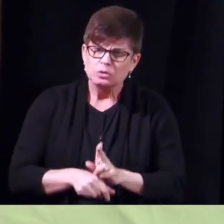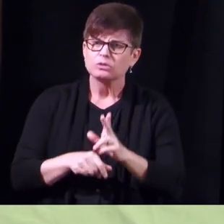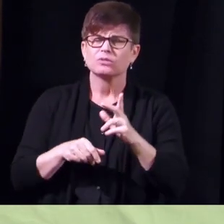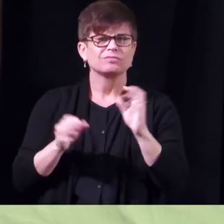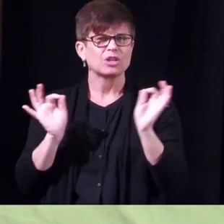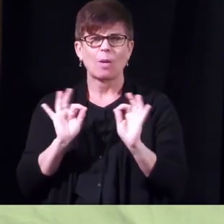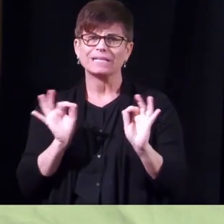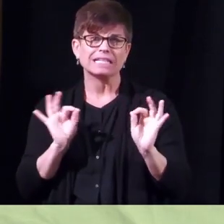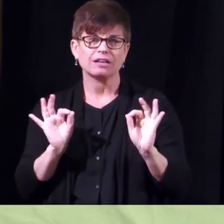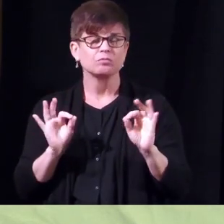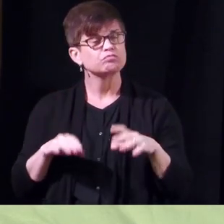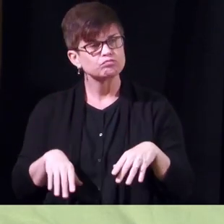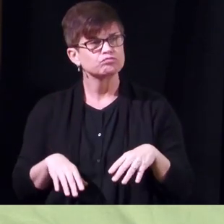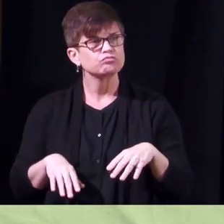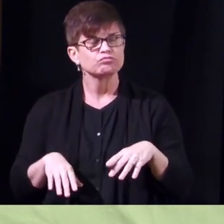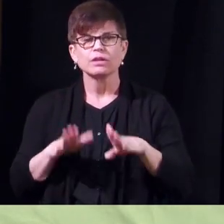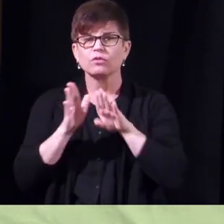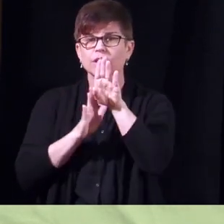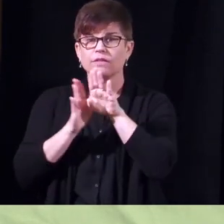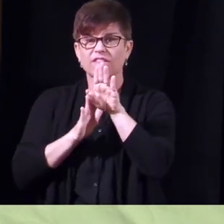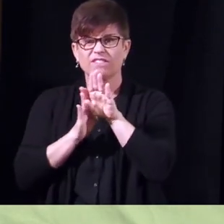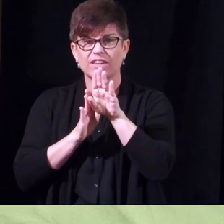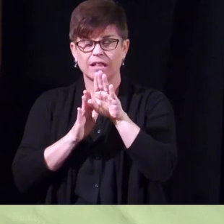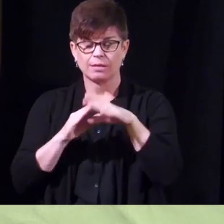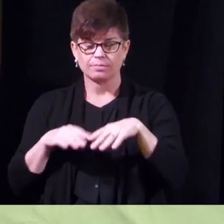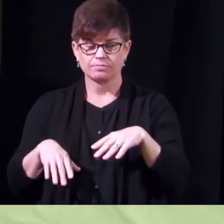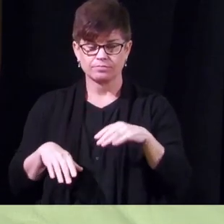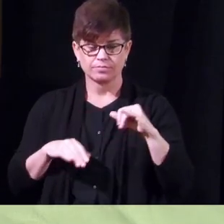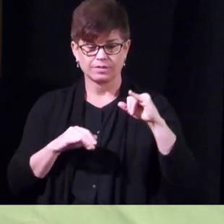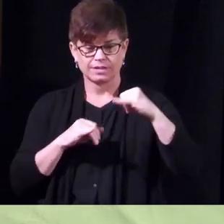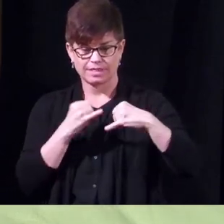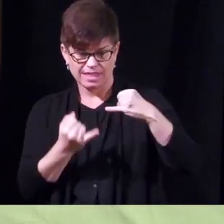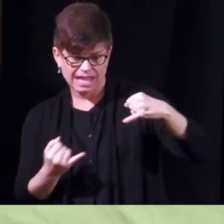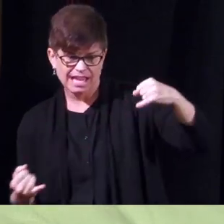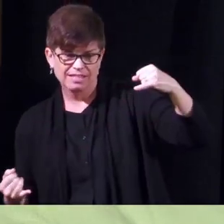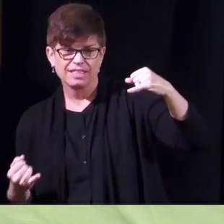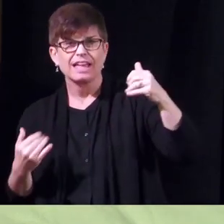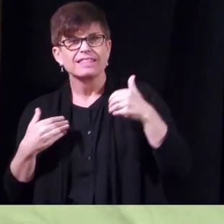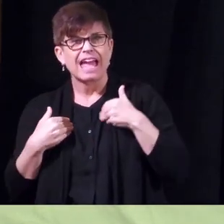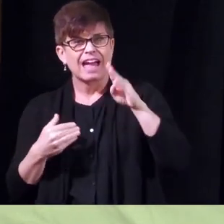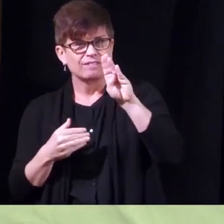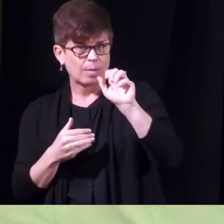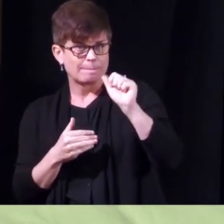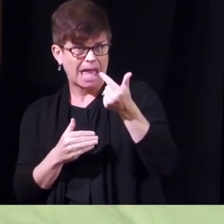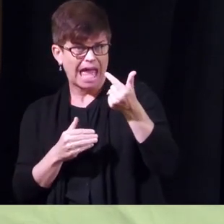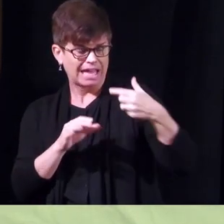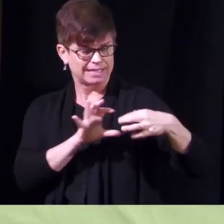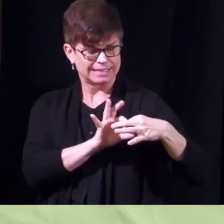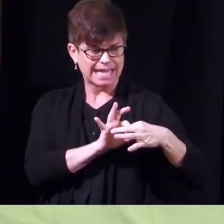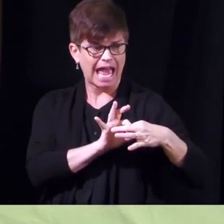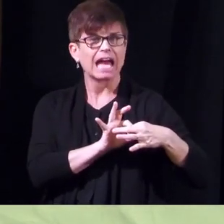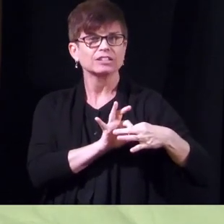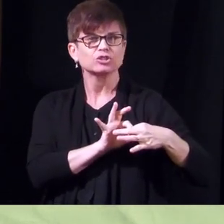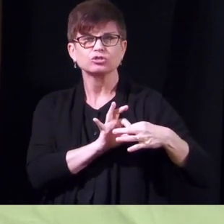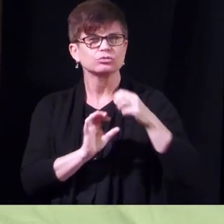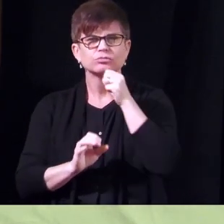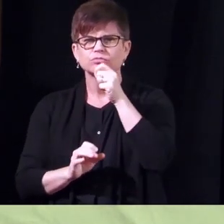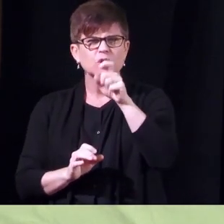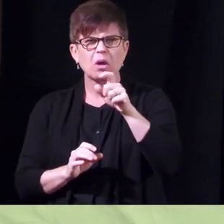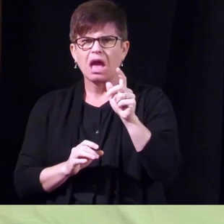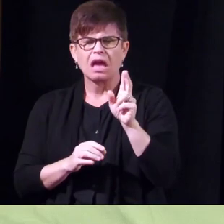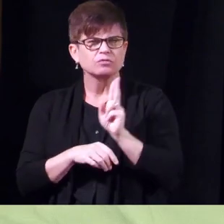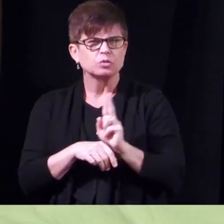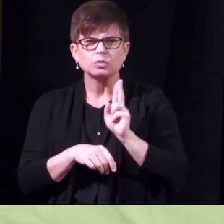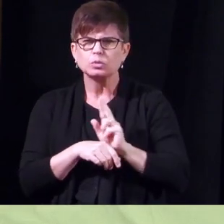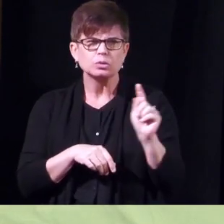they've developed the catheters that they're they're self-contained they have ones that even have a bag attached to it so you don't have to even use a bathroom you don't